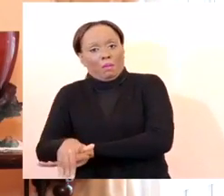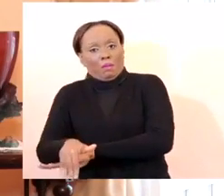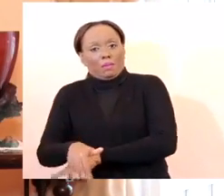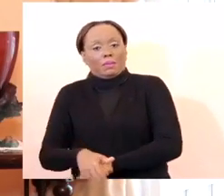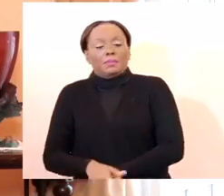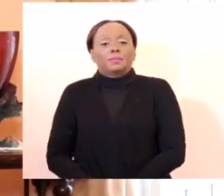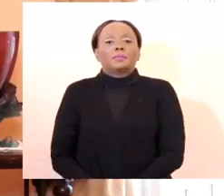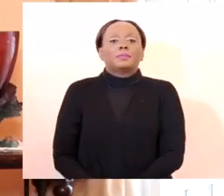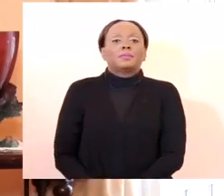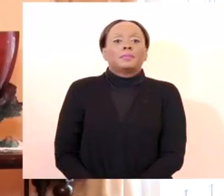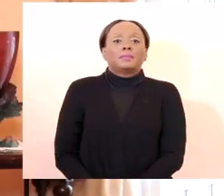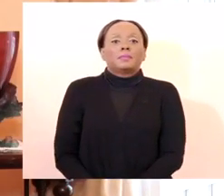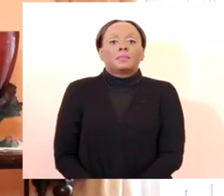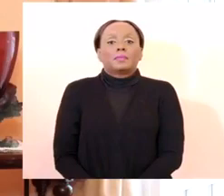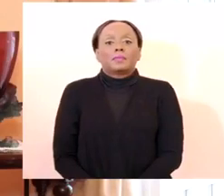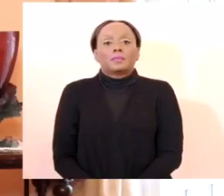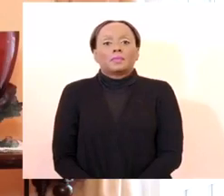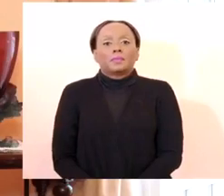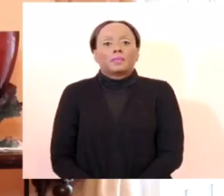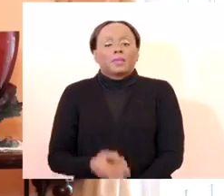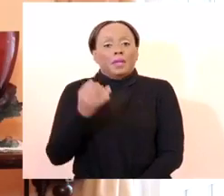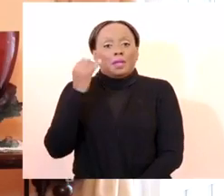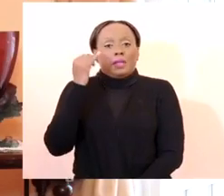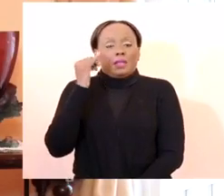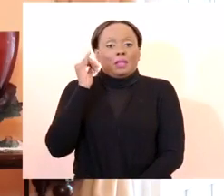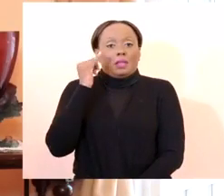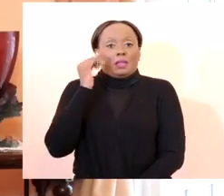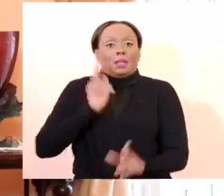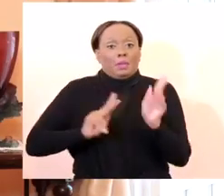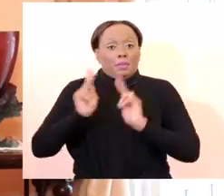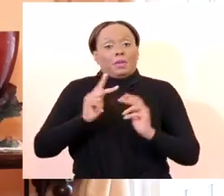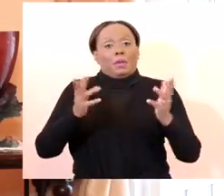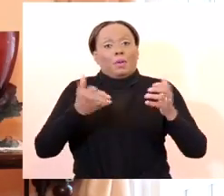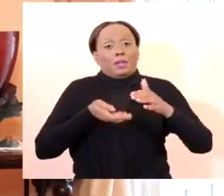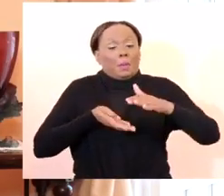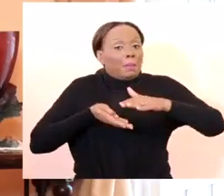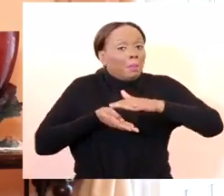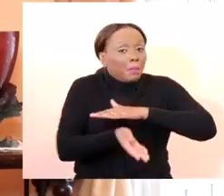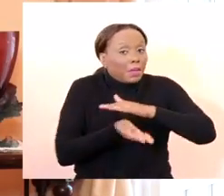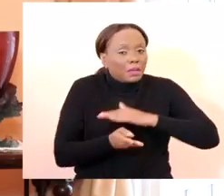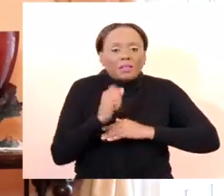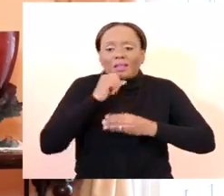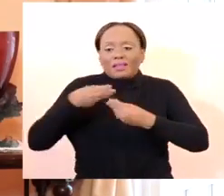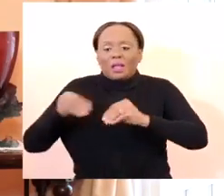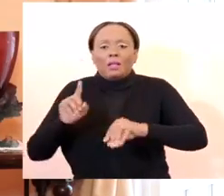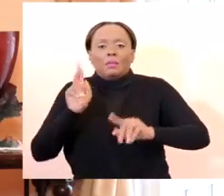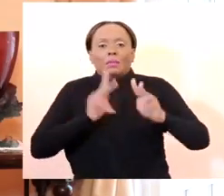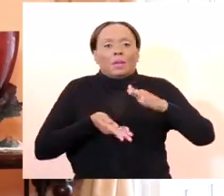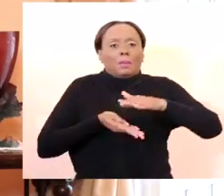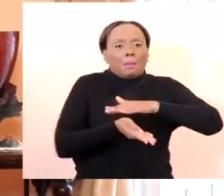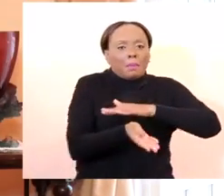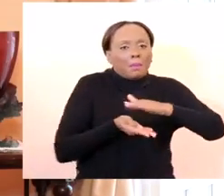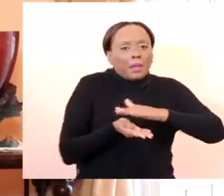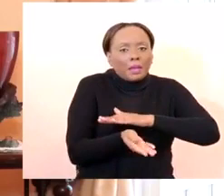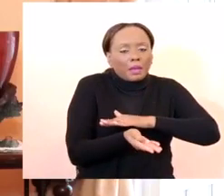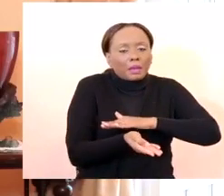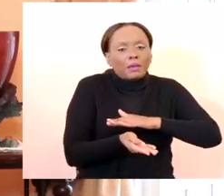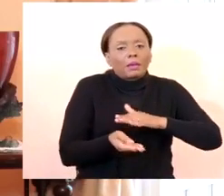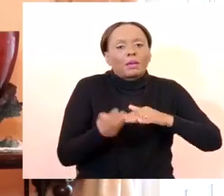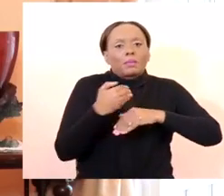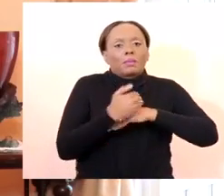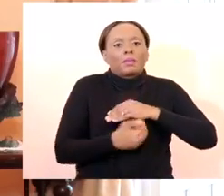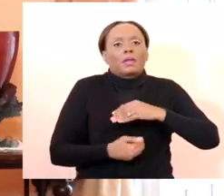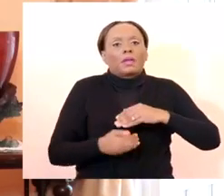And bakeries for the baking of bread, which is to be distinguished from the selling of bread, will be allowed to operate from 9